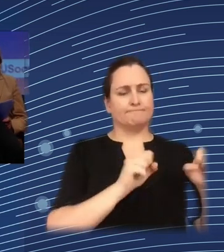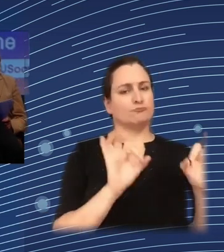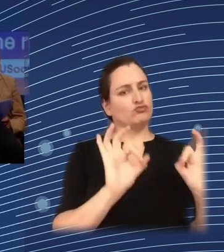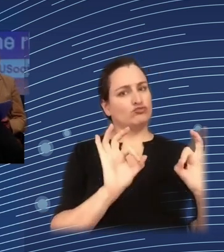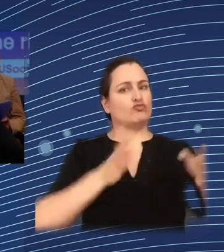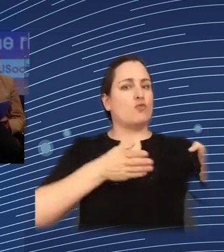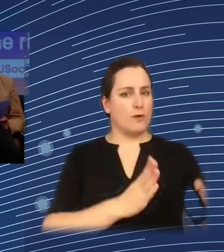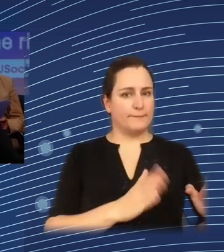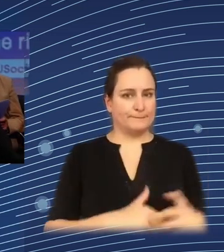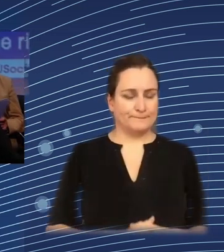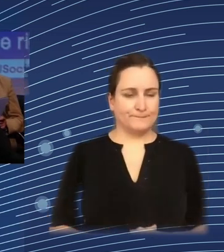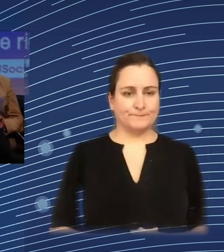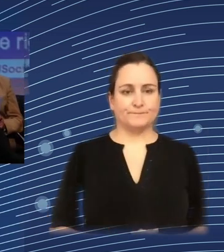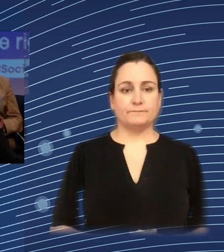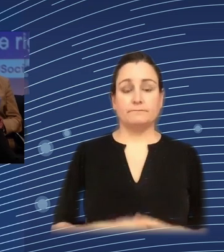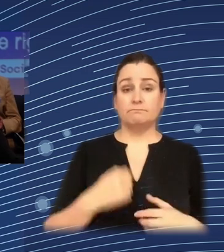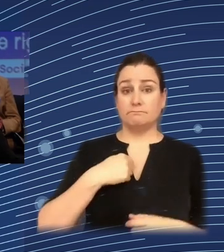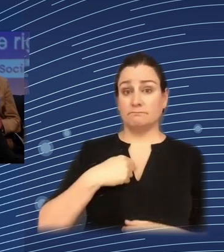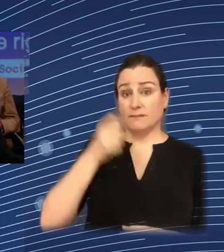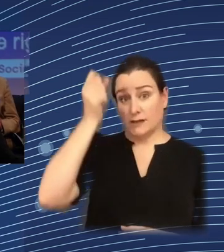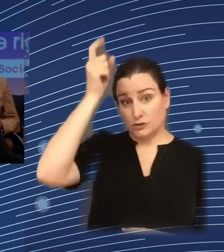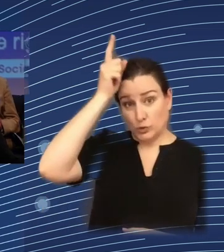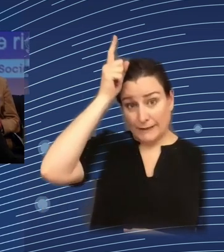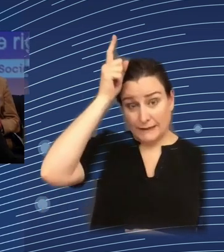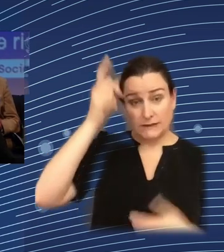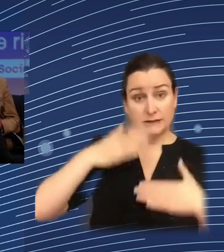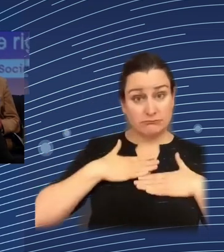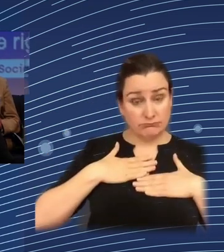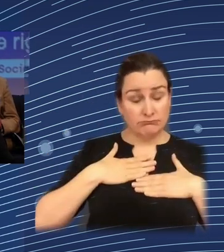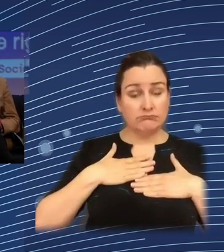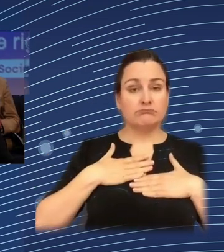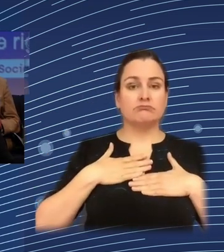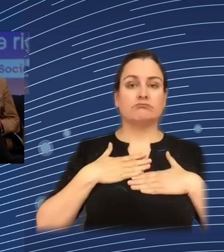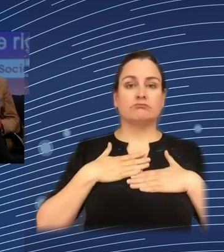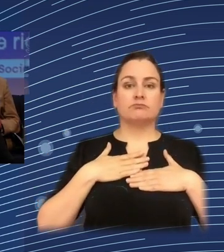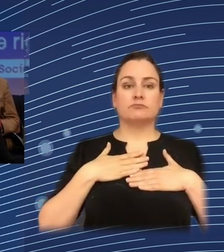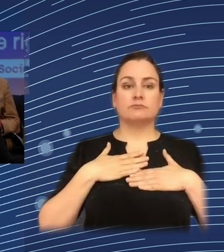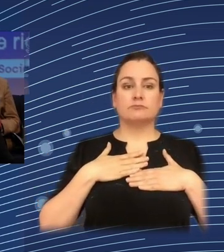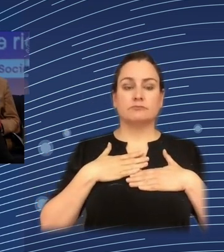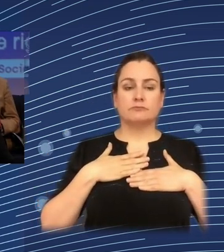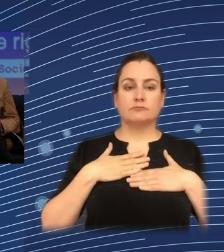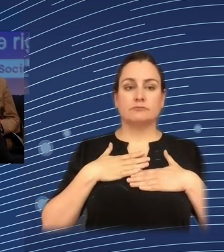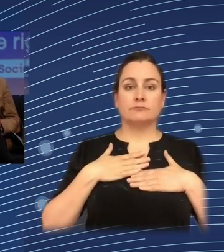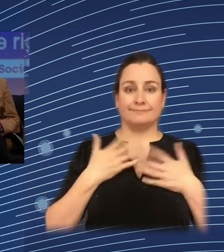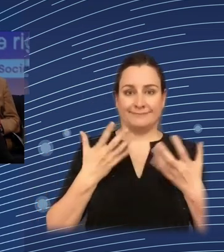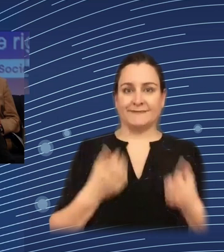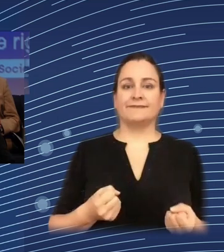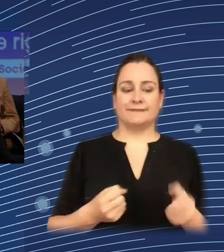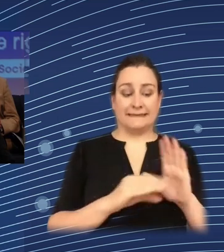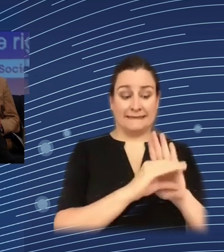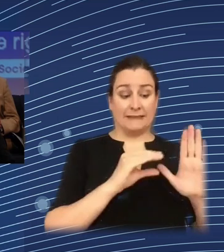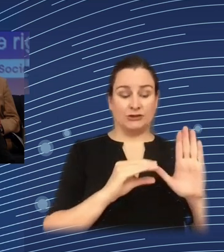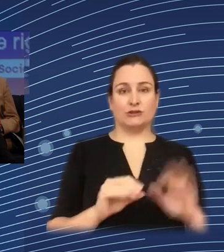we have in Germany only one single provision this section 26 only one